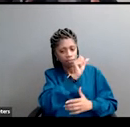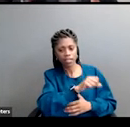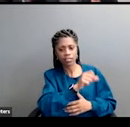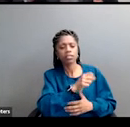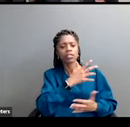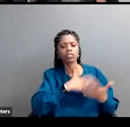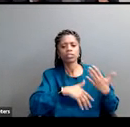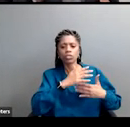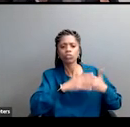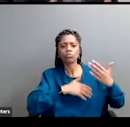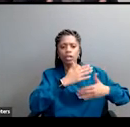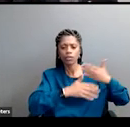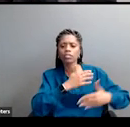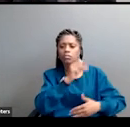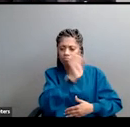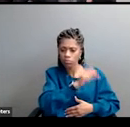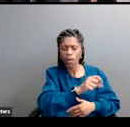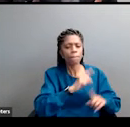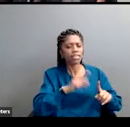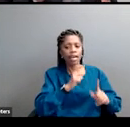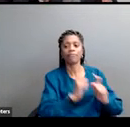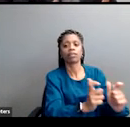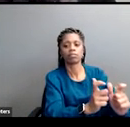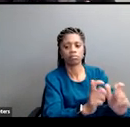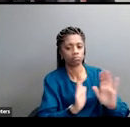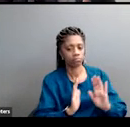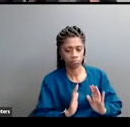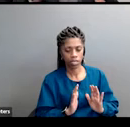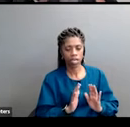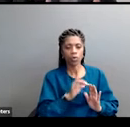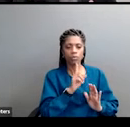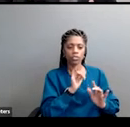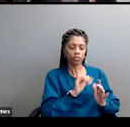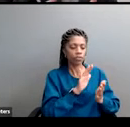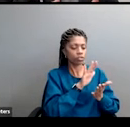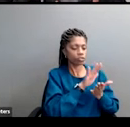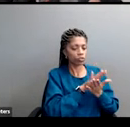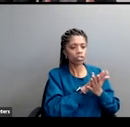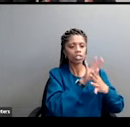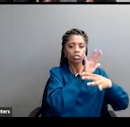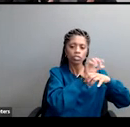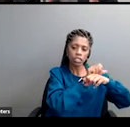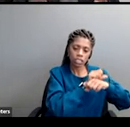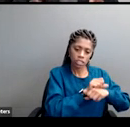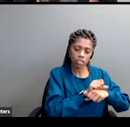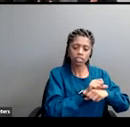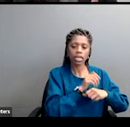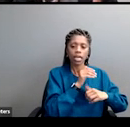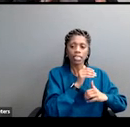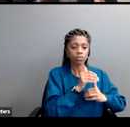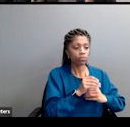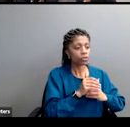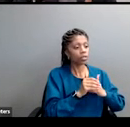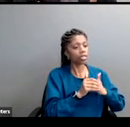down want to make sure that there's due regard for social institutions for traditions that as we progress we take our